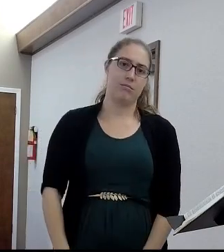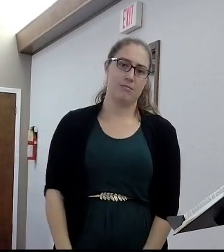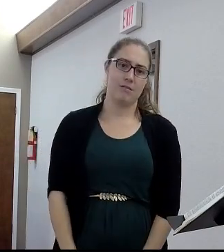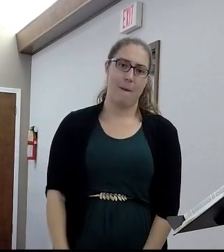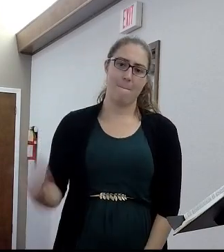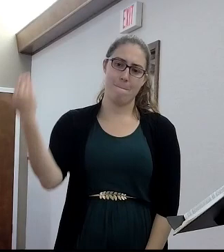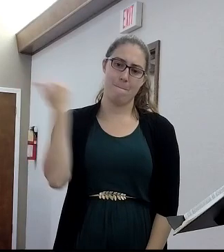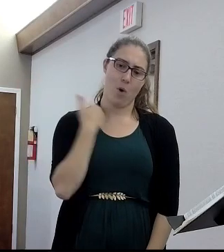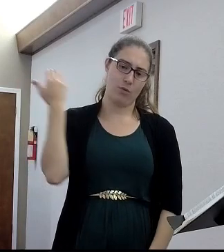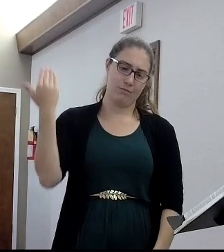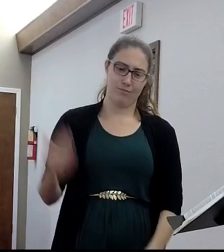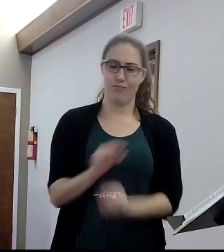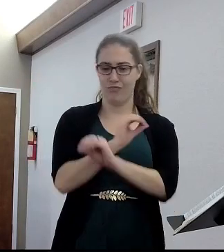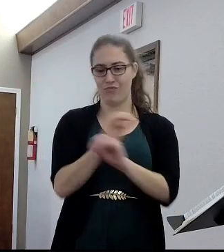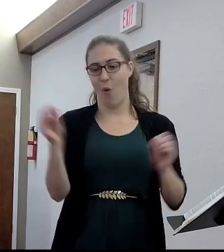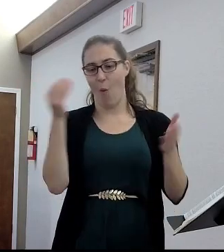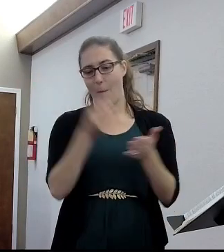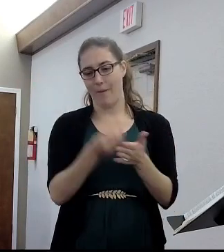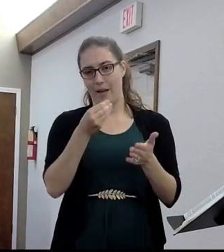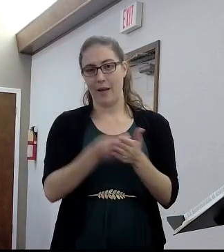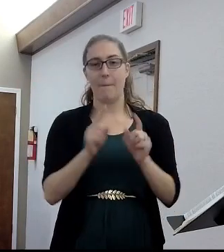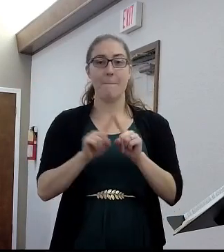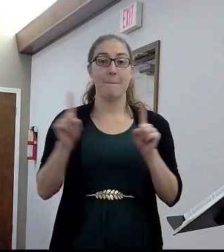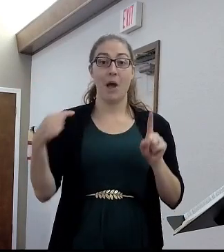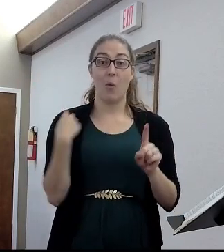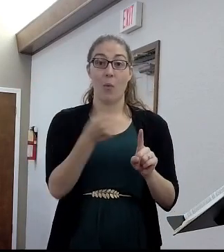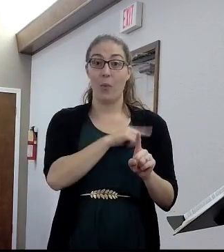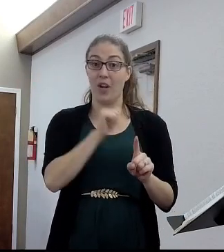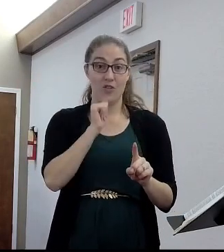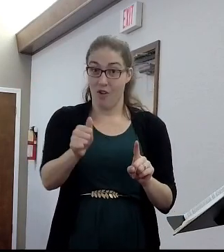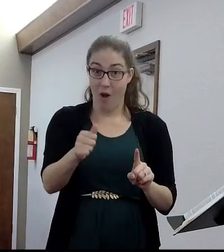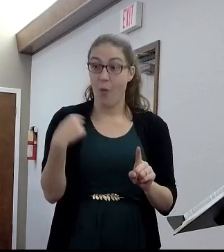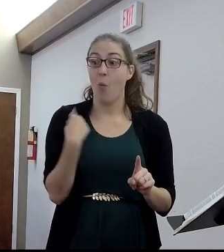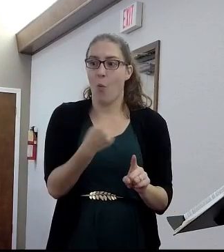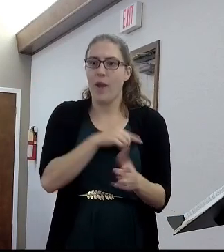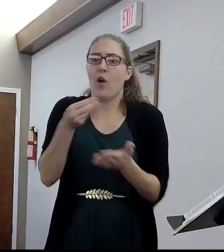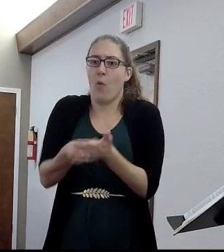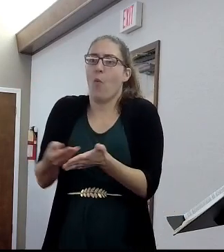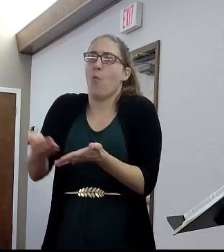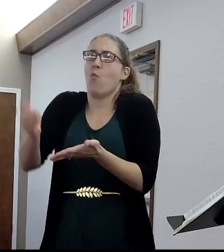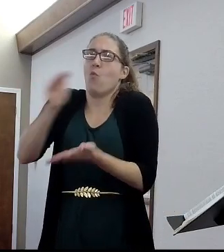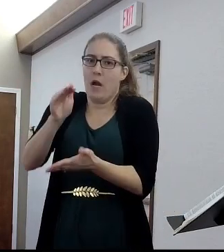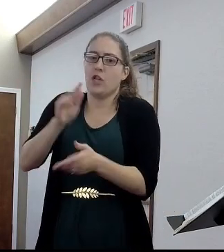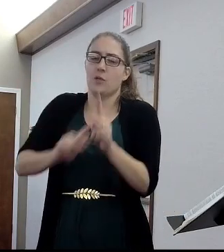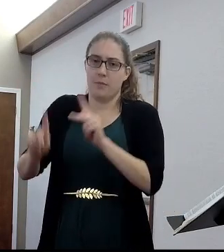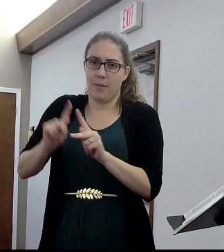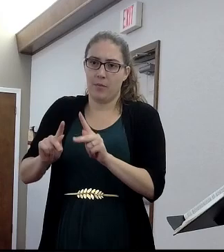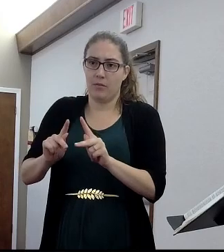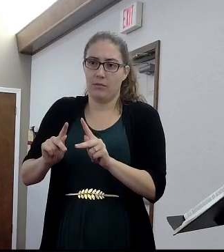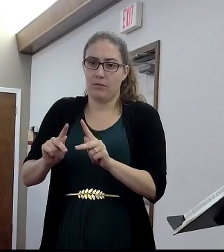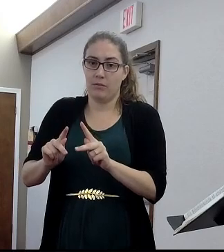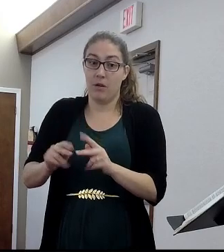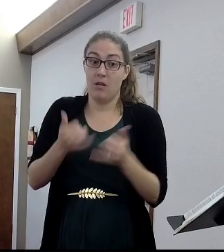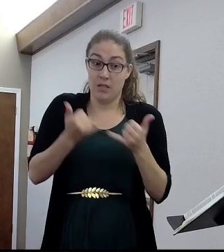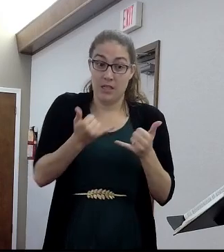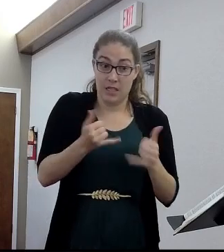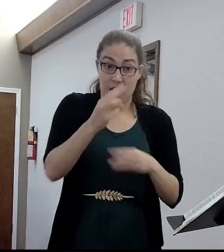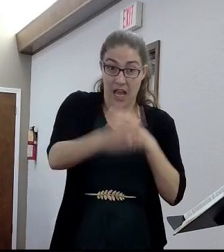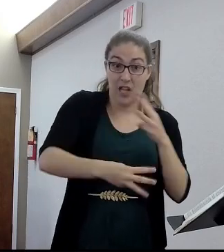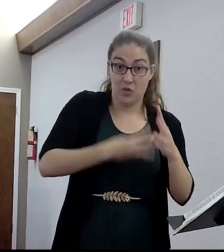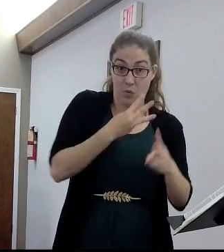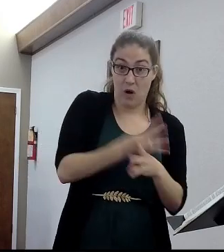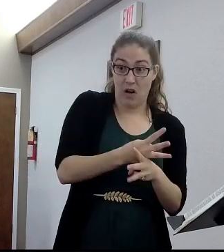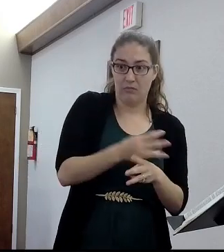Yeah, we're not. We're rich people. By the way, we're rich people by modern standards, if you look